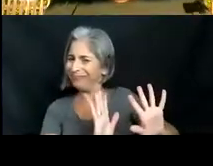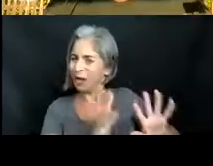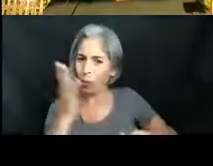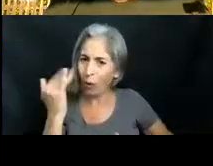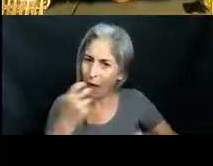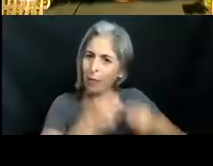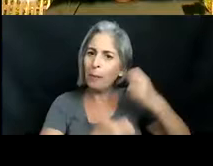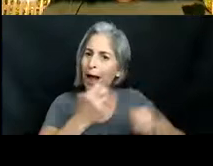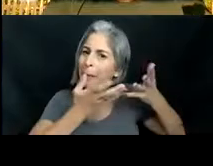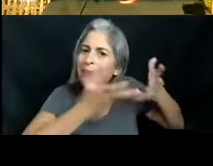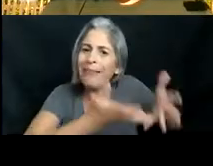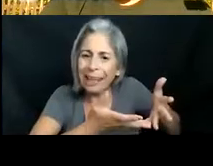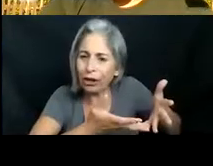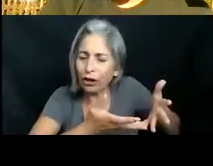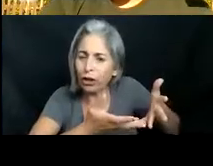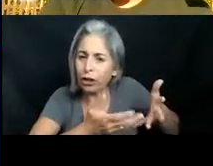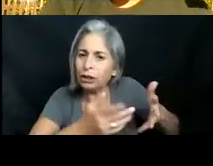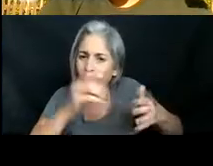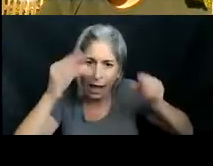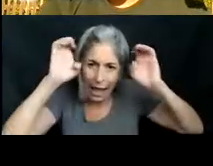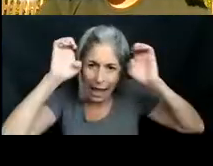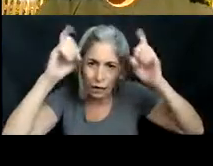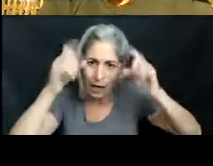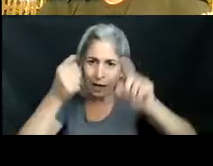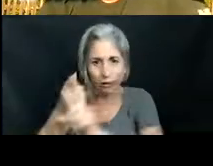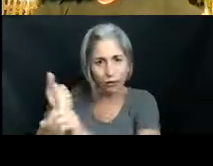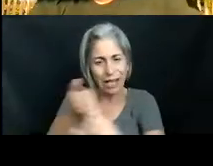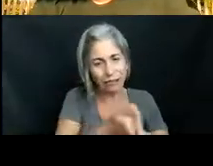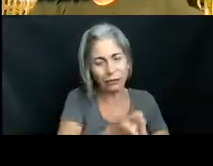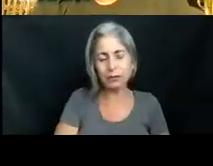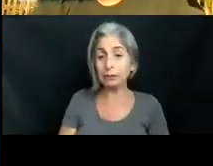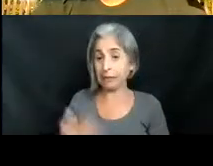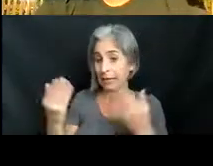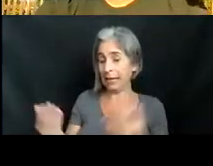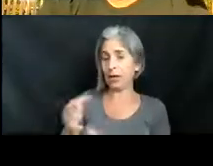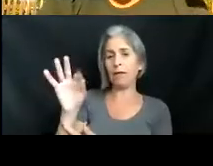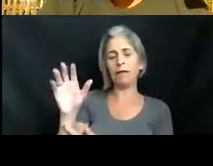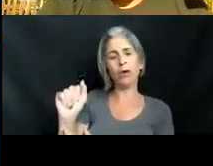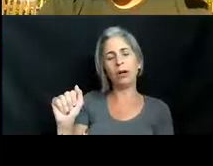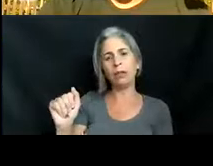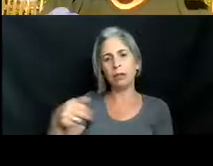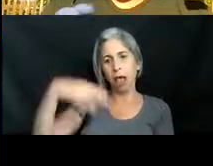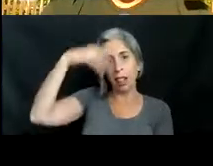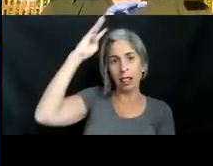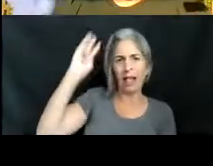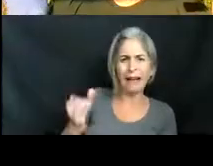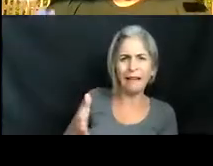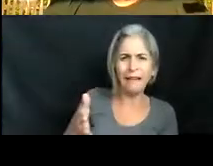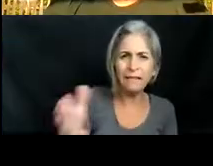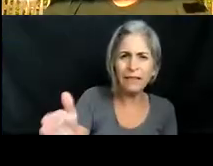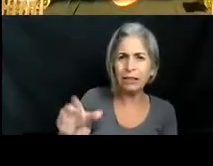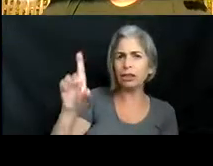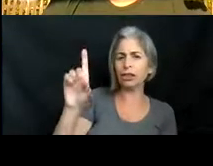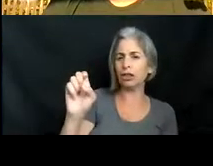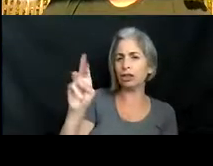the problem is already here. Especially here in Florida, are popularizing what's called a lionfish derby. So they are tournaments held throughout